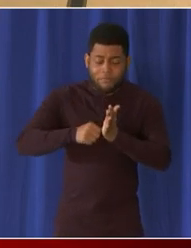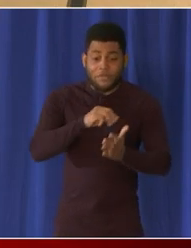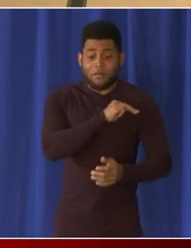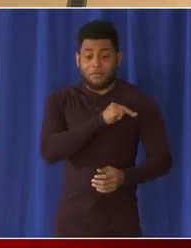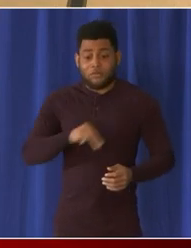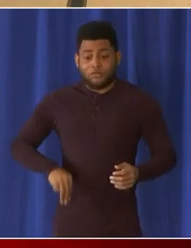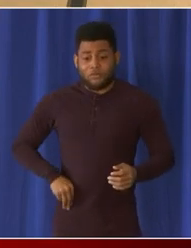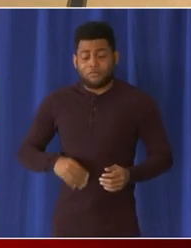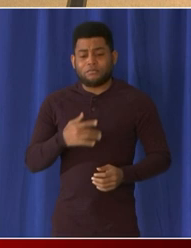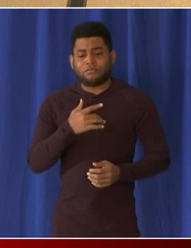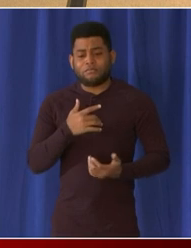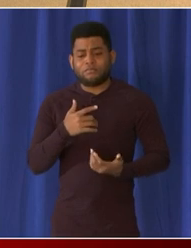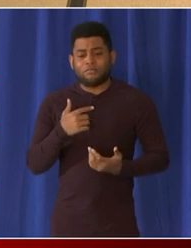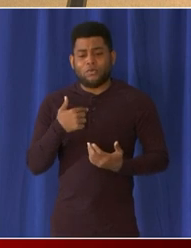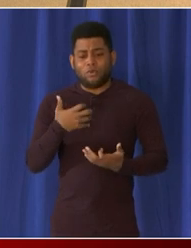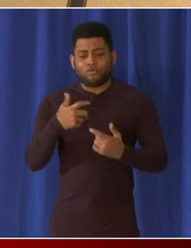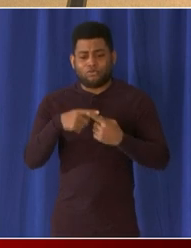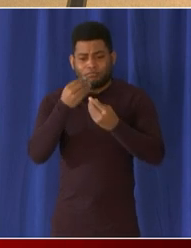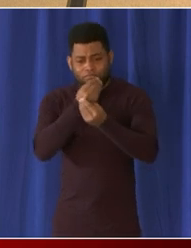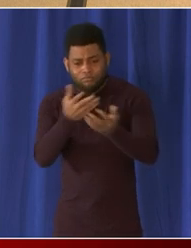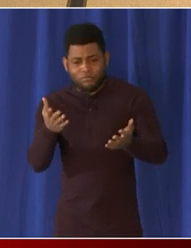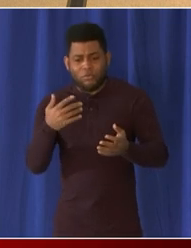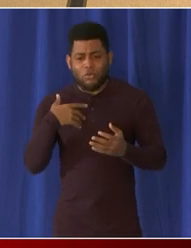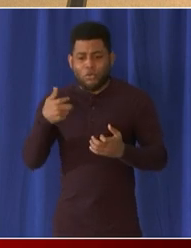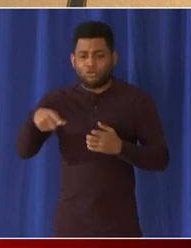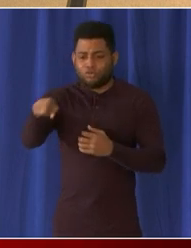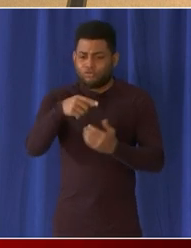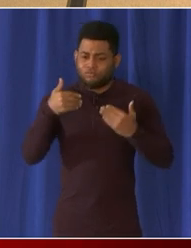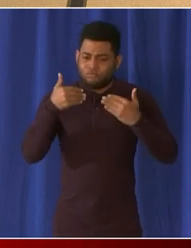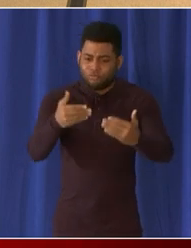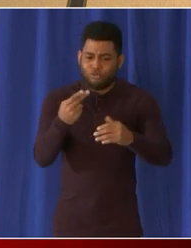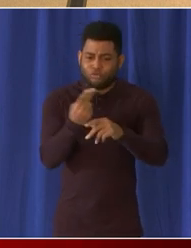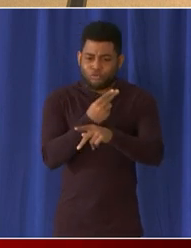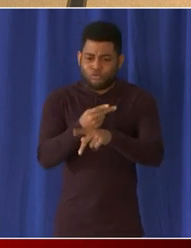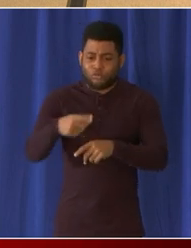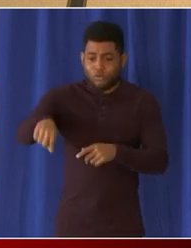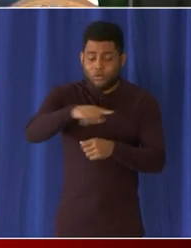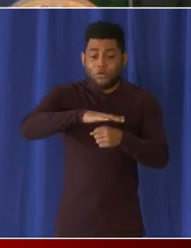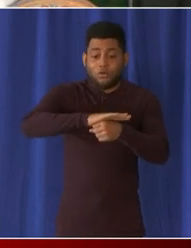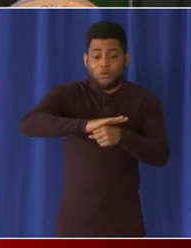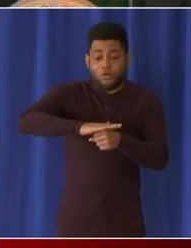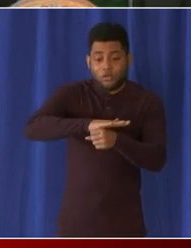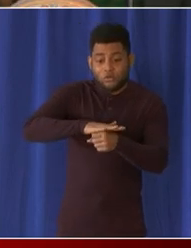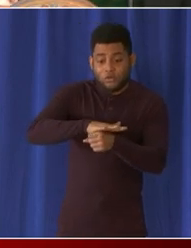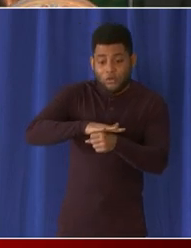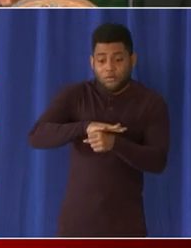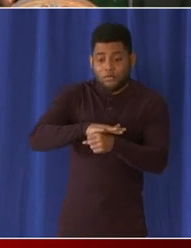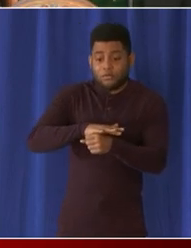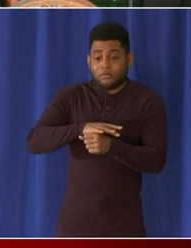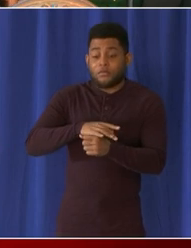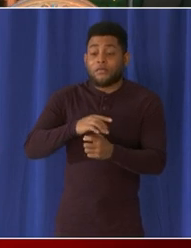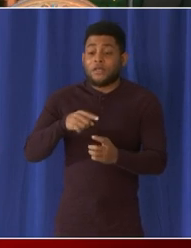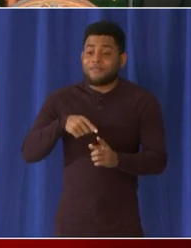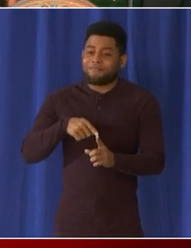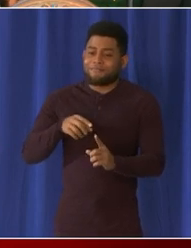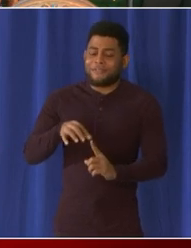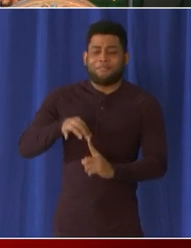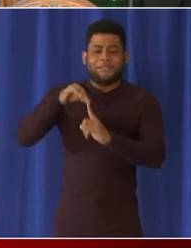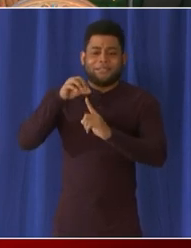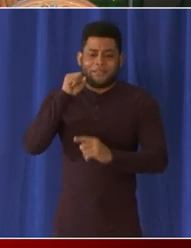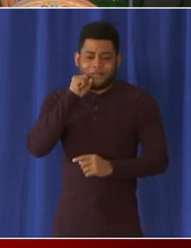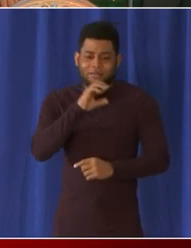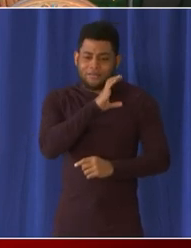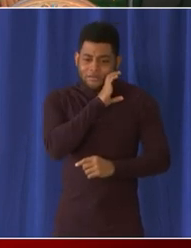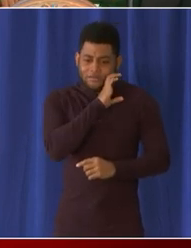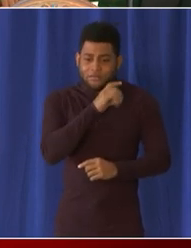use of those sites especially our seniors so that they can have those tests on hand for themselves